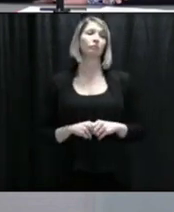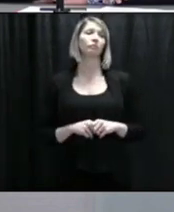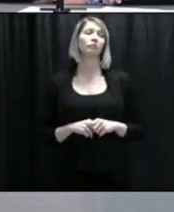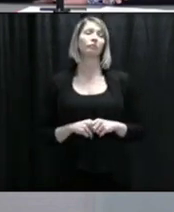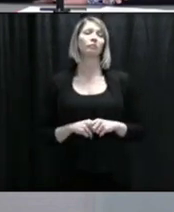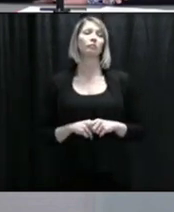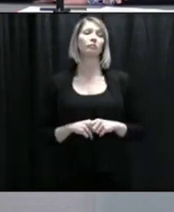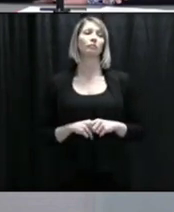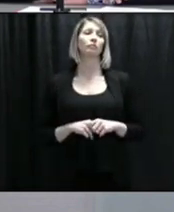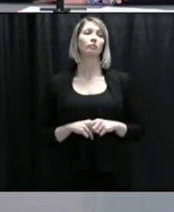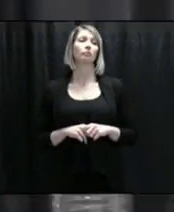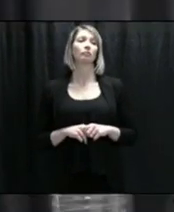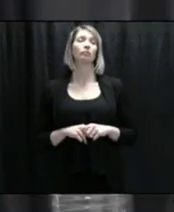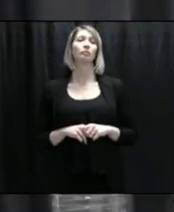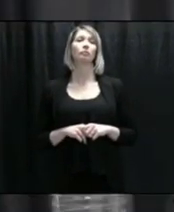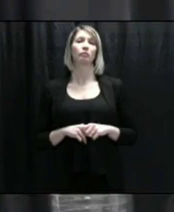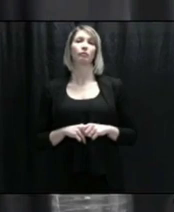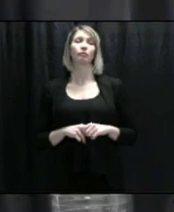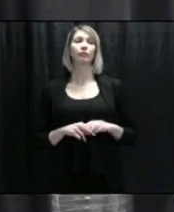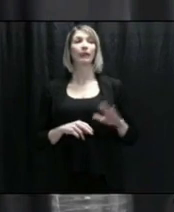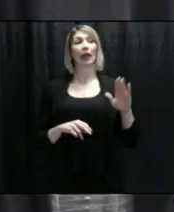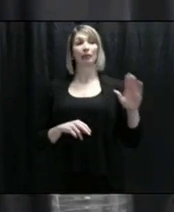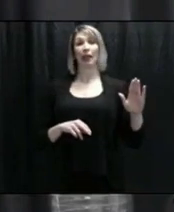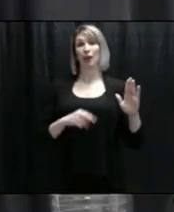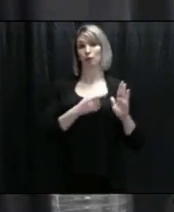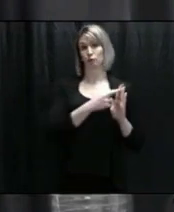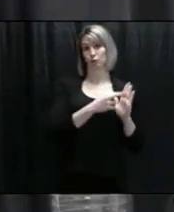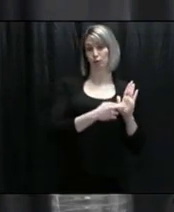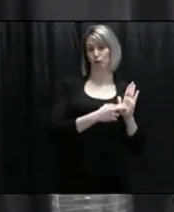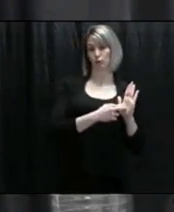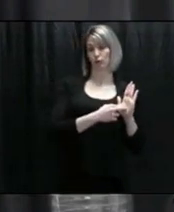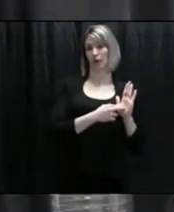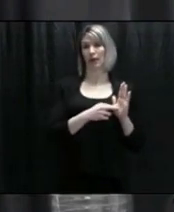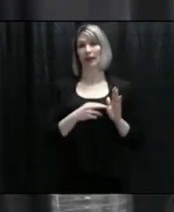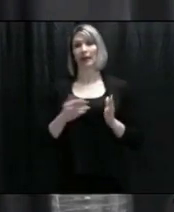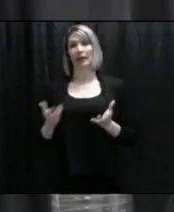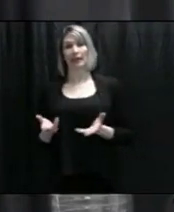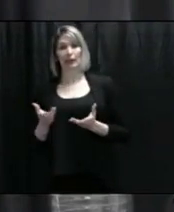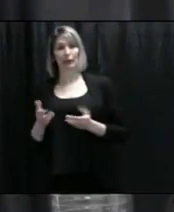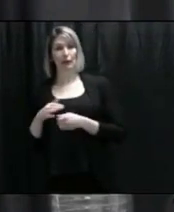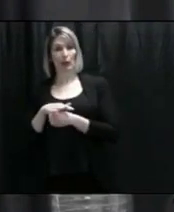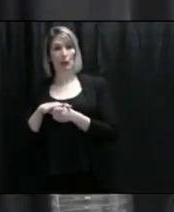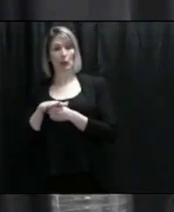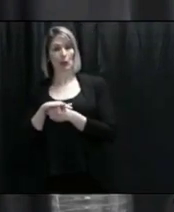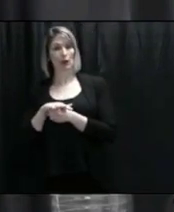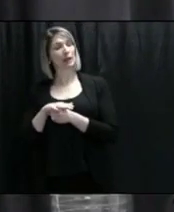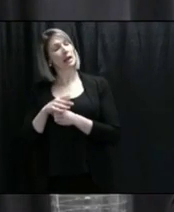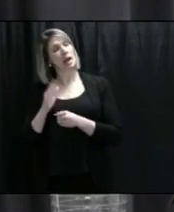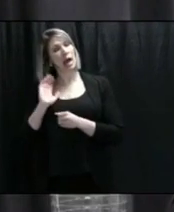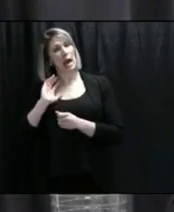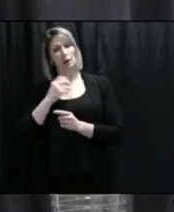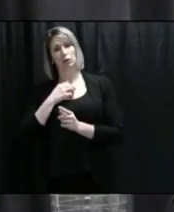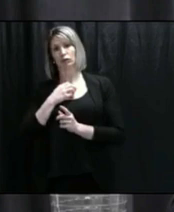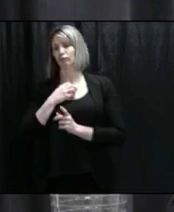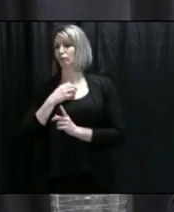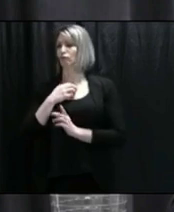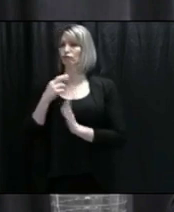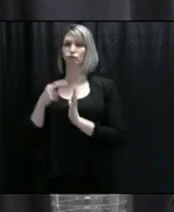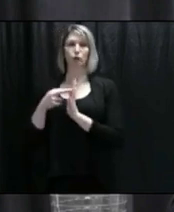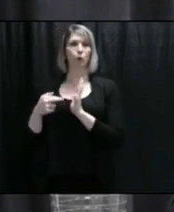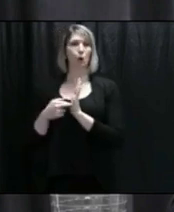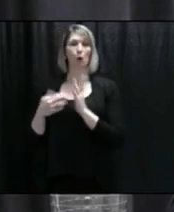of how the premises are run are guided by the general principles of social distancing. Some